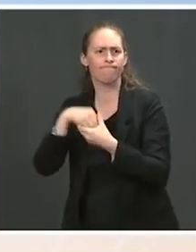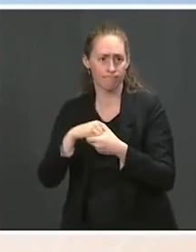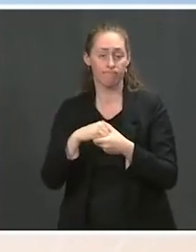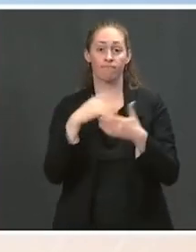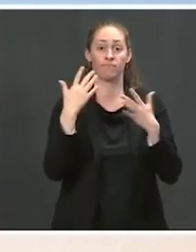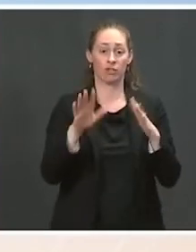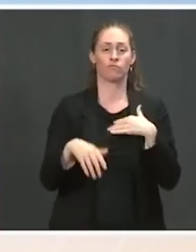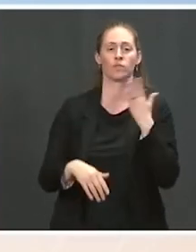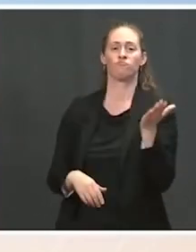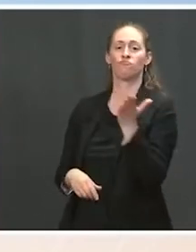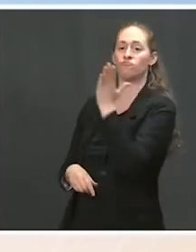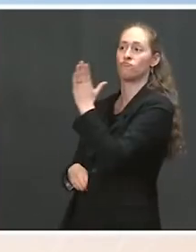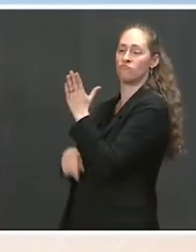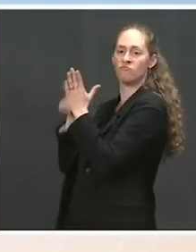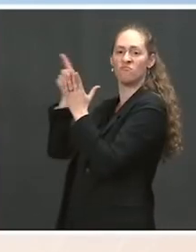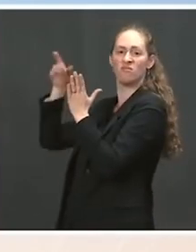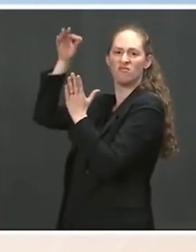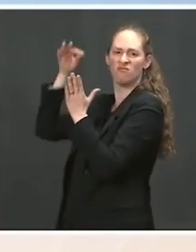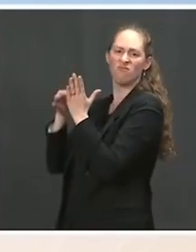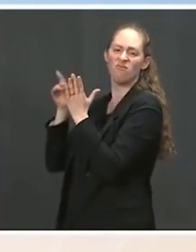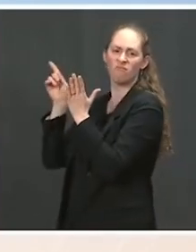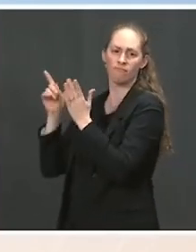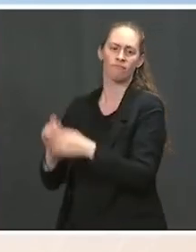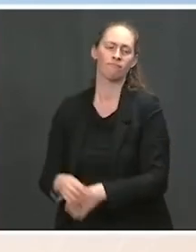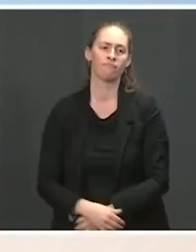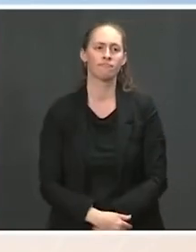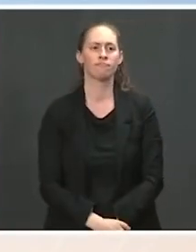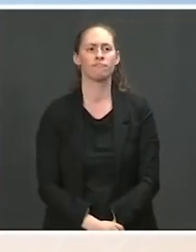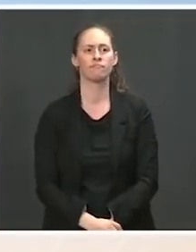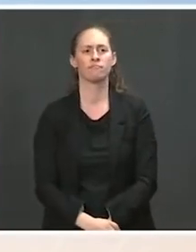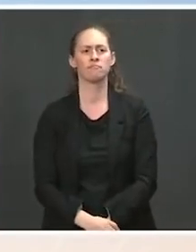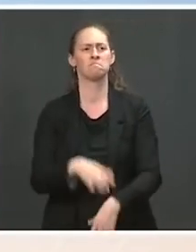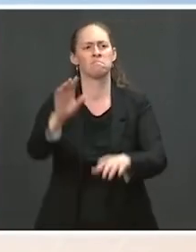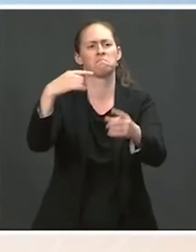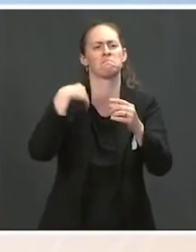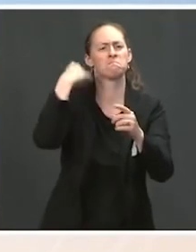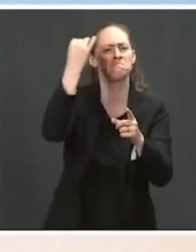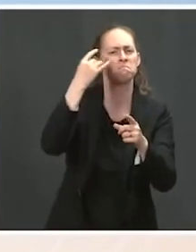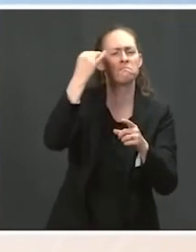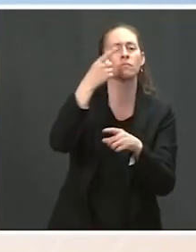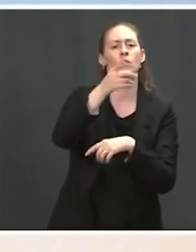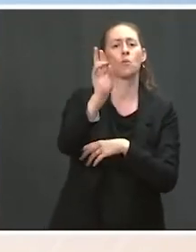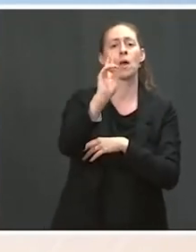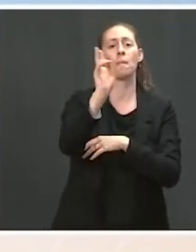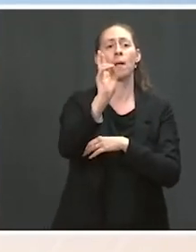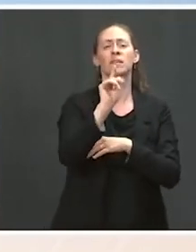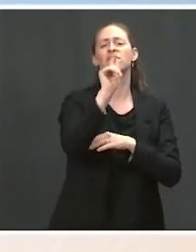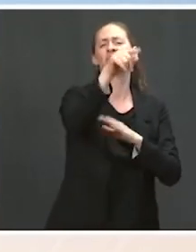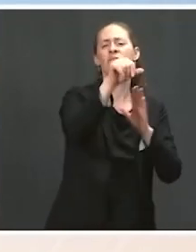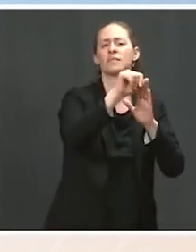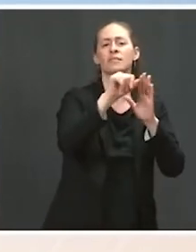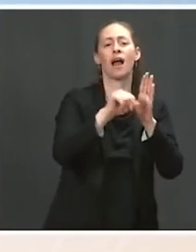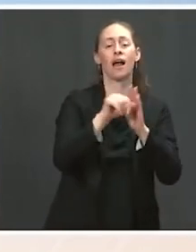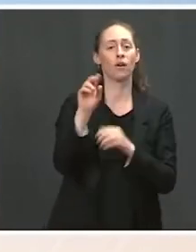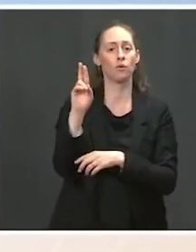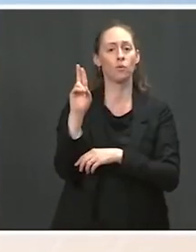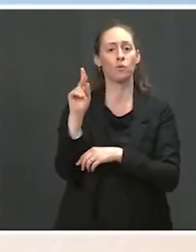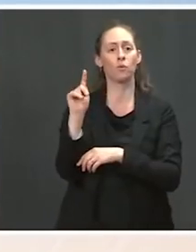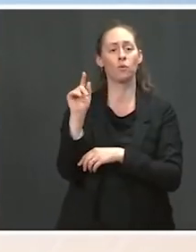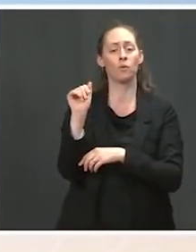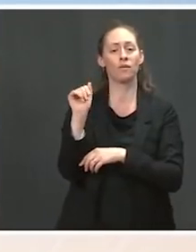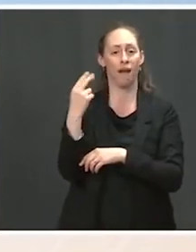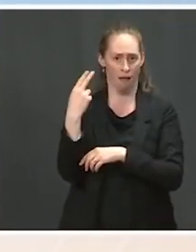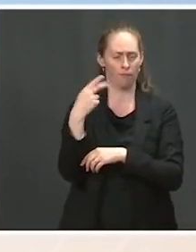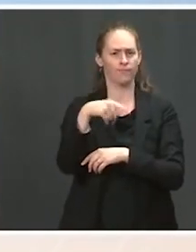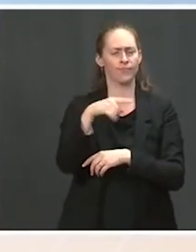Go ahead. The We've heard Republicans in Utah talk about their preference for legislation to expand the size of Bears Ears instead of